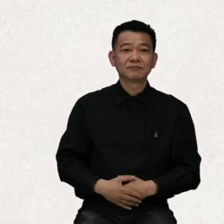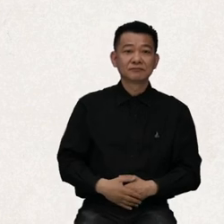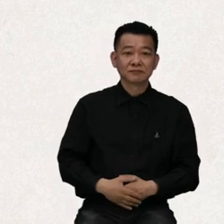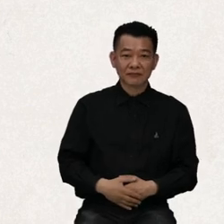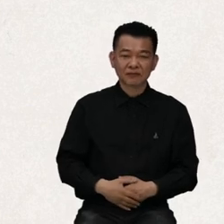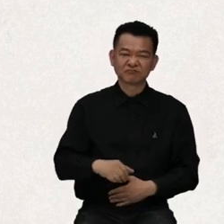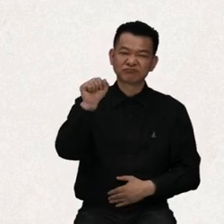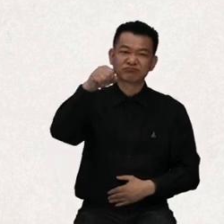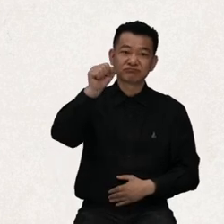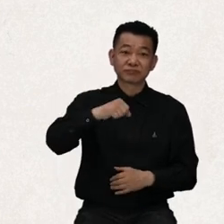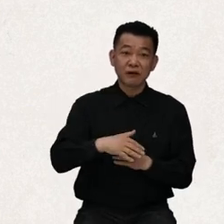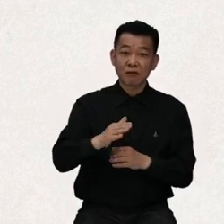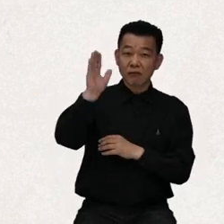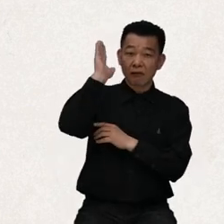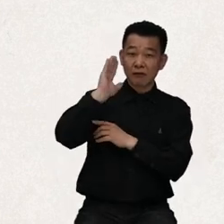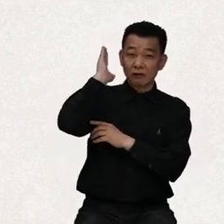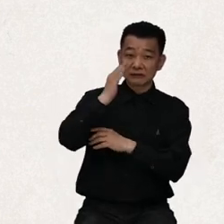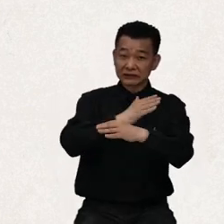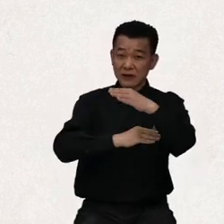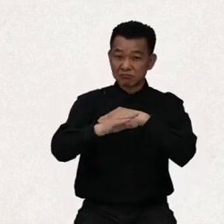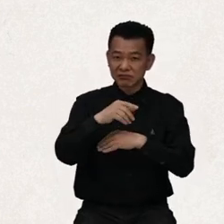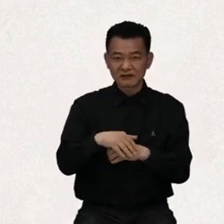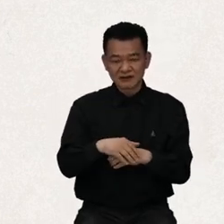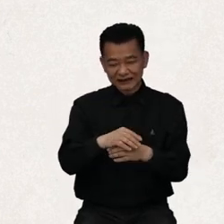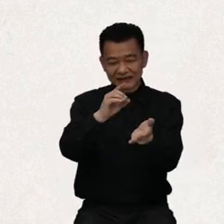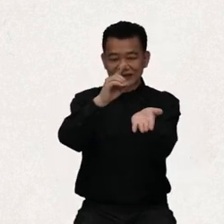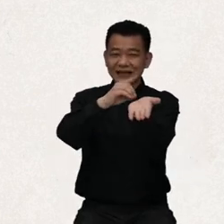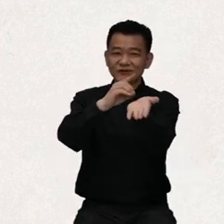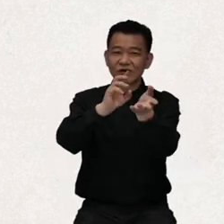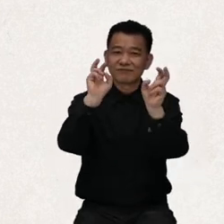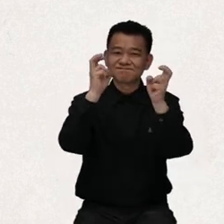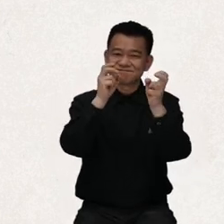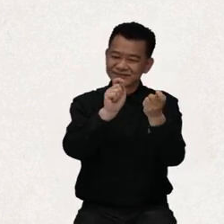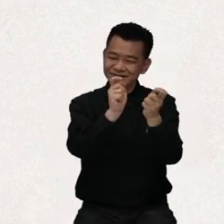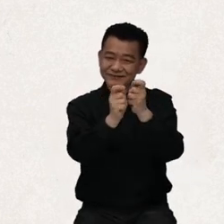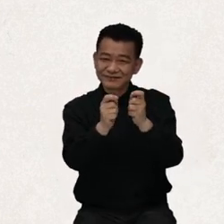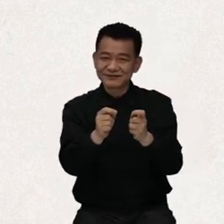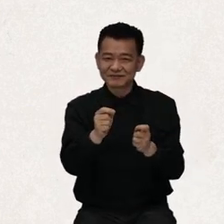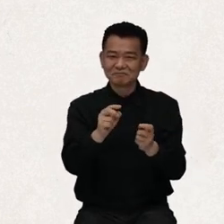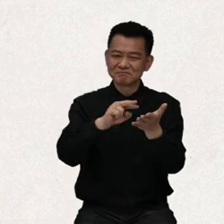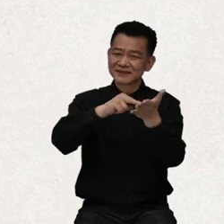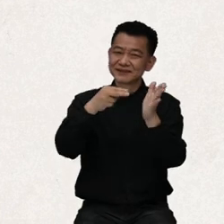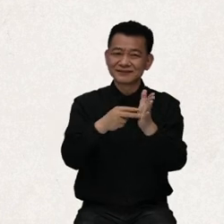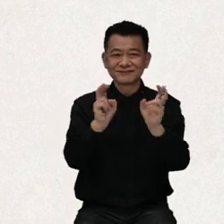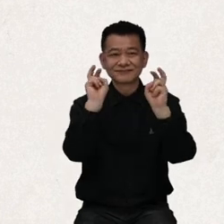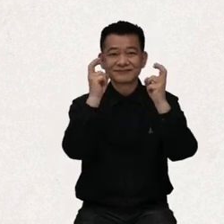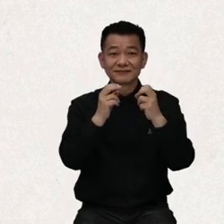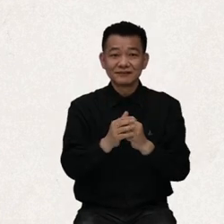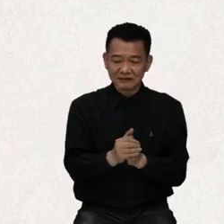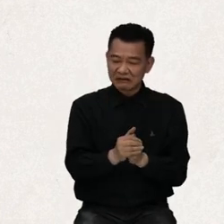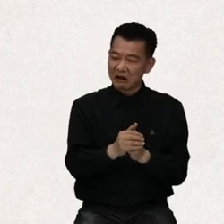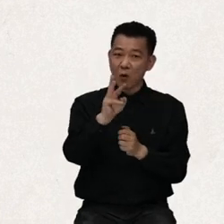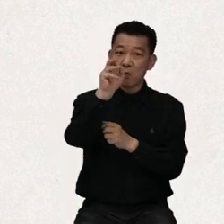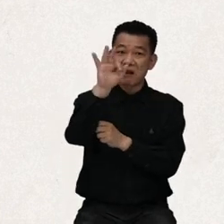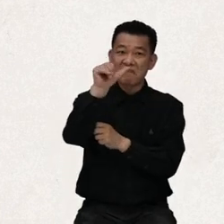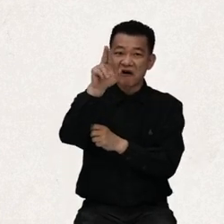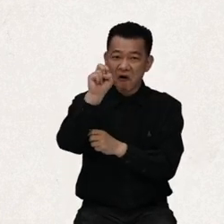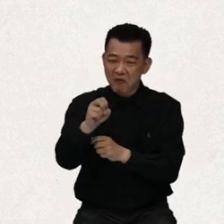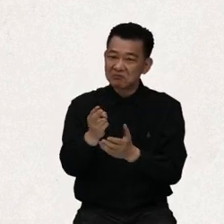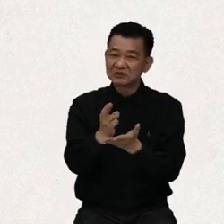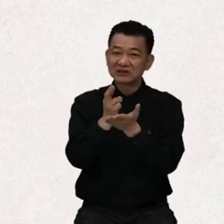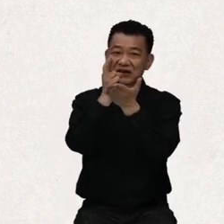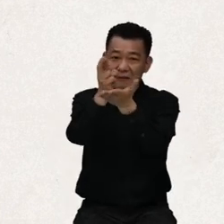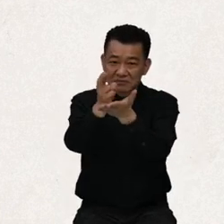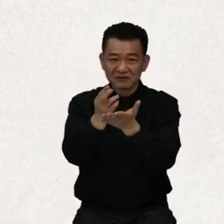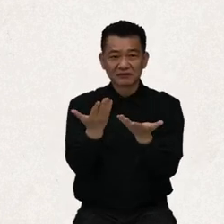No. In the past, persons with disabilities were treated as targets for treatment, and beneficiaries of welfare,